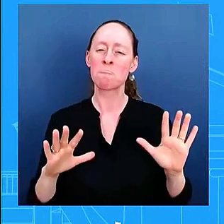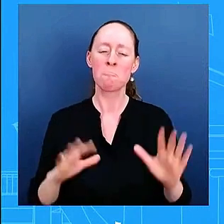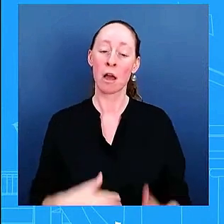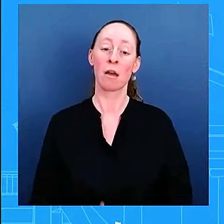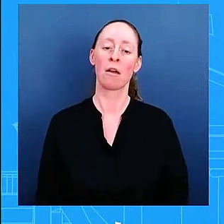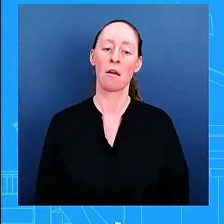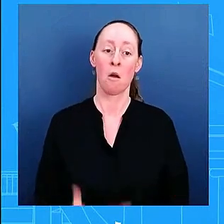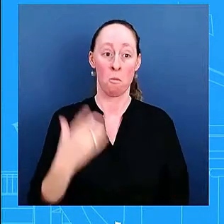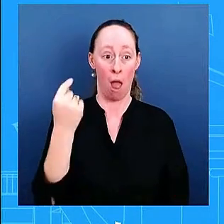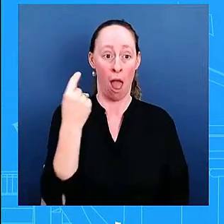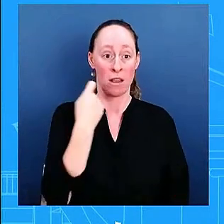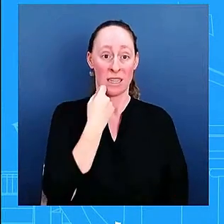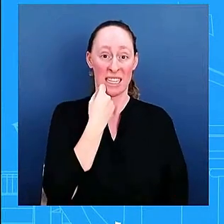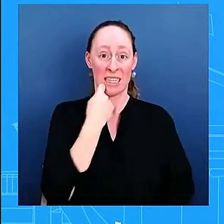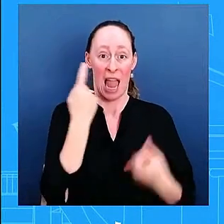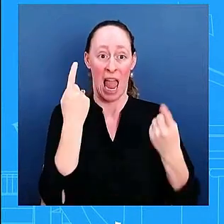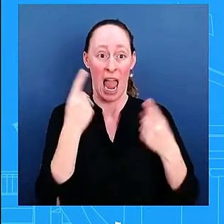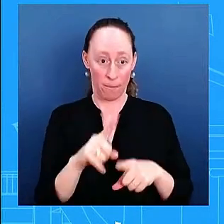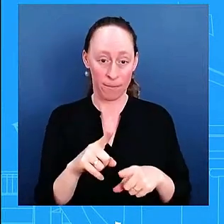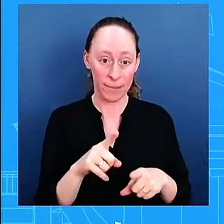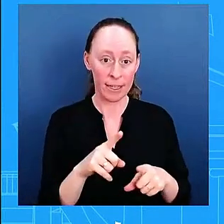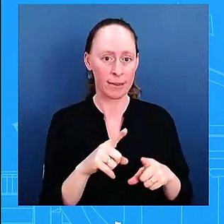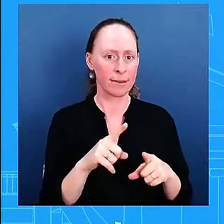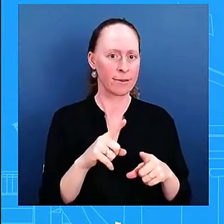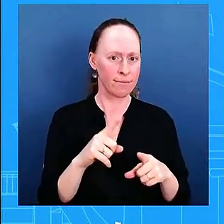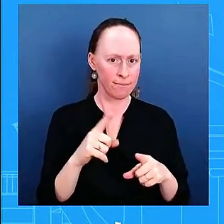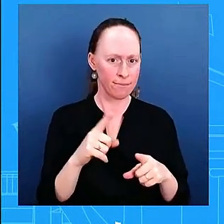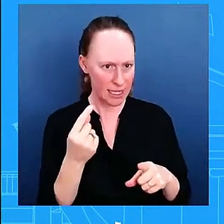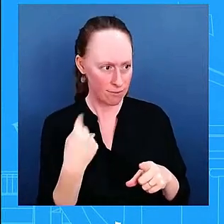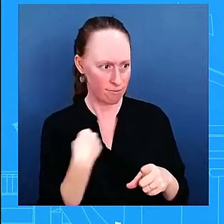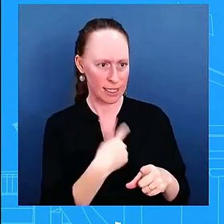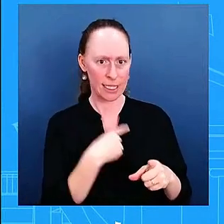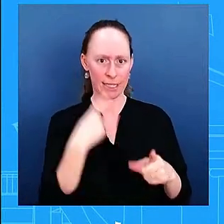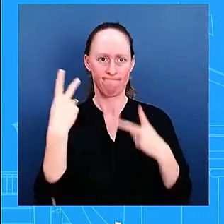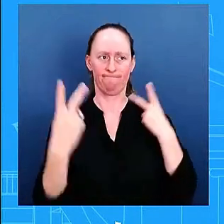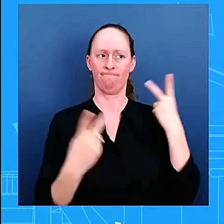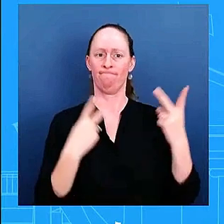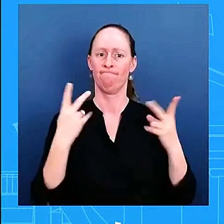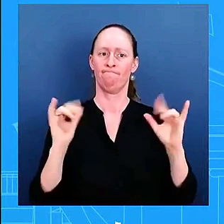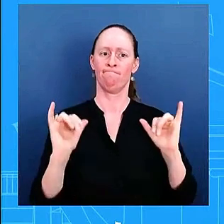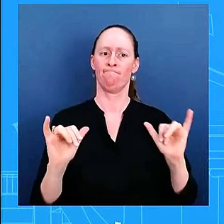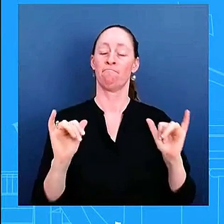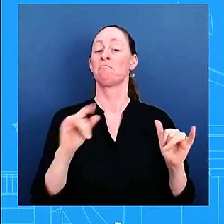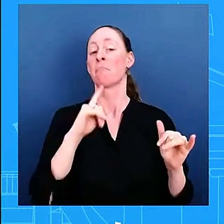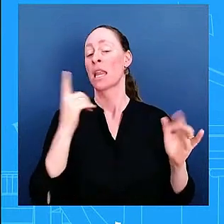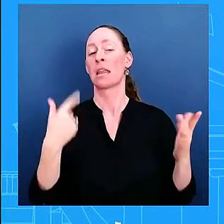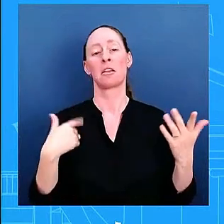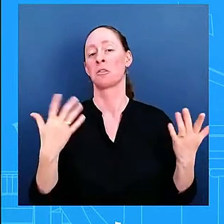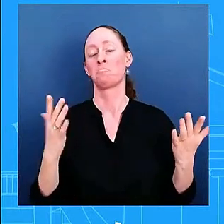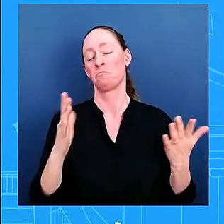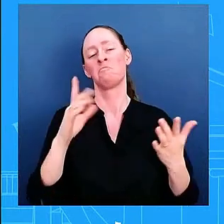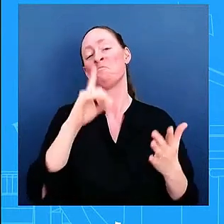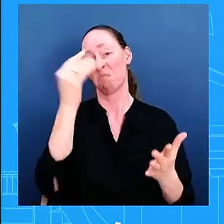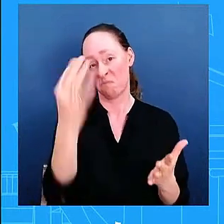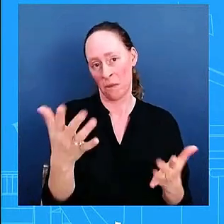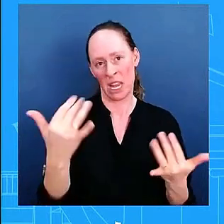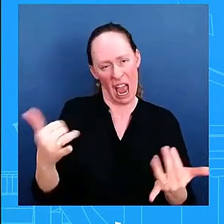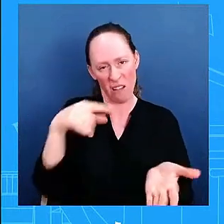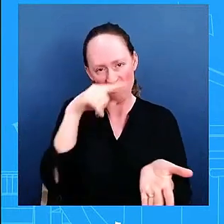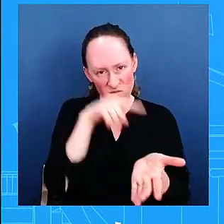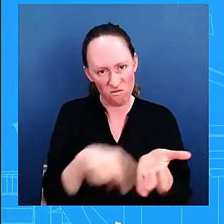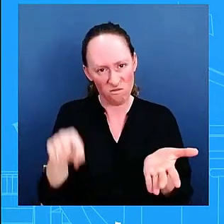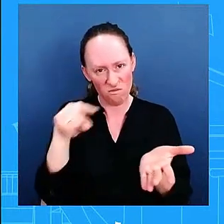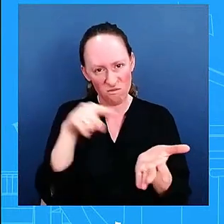with the with the reports out there uh it's being looked into uh we are very concerned dod ic ic